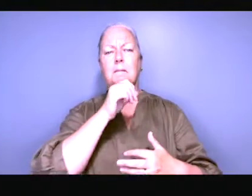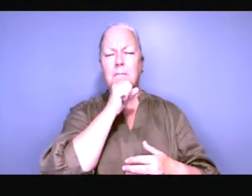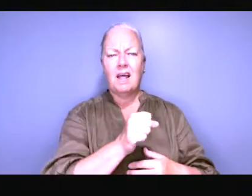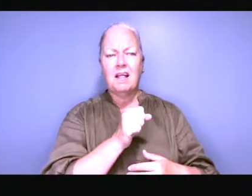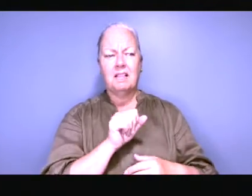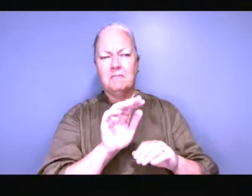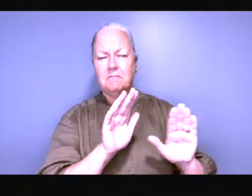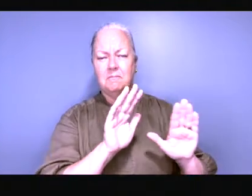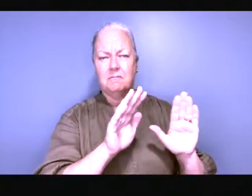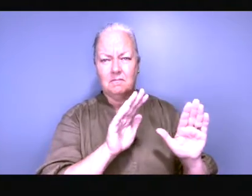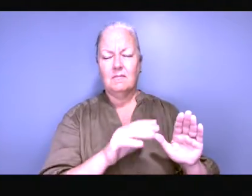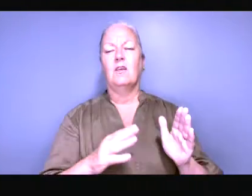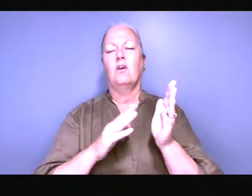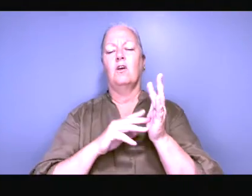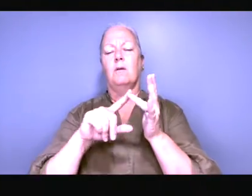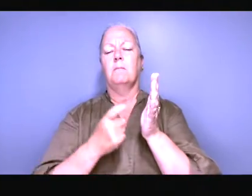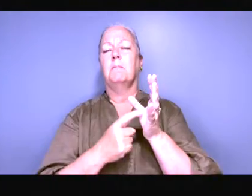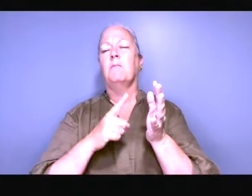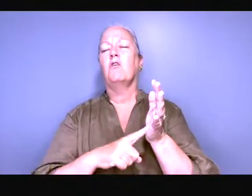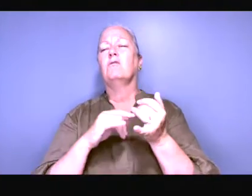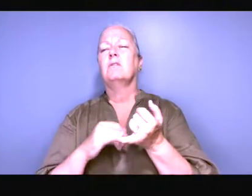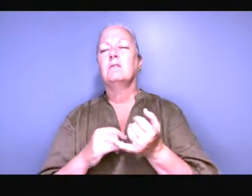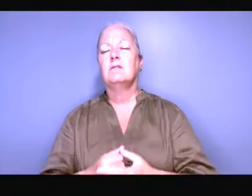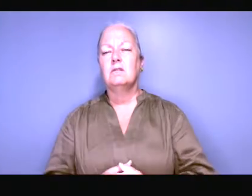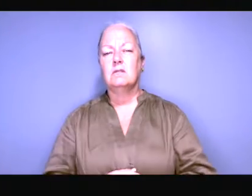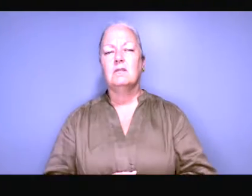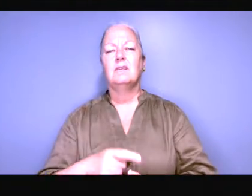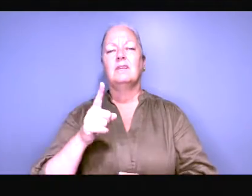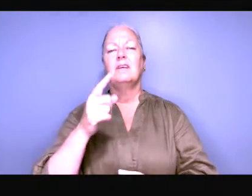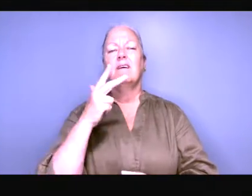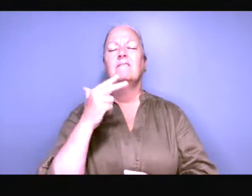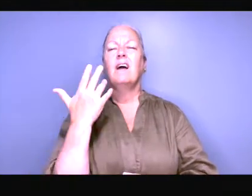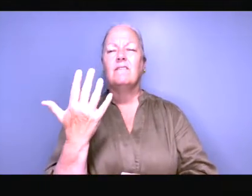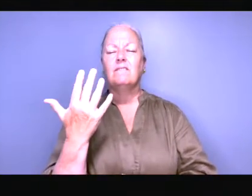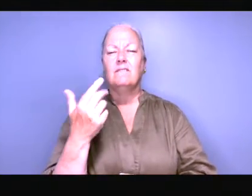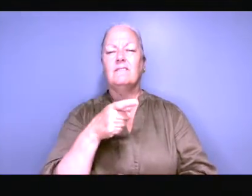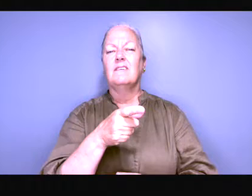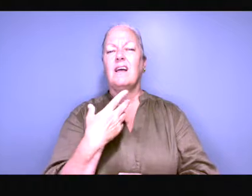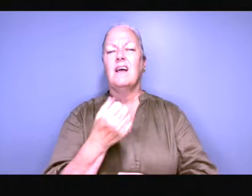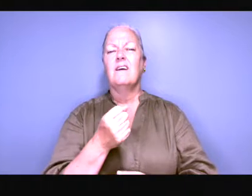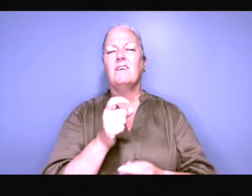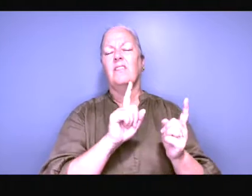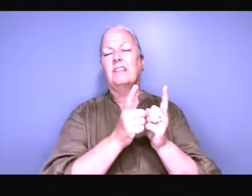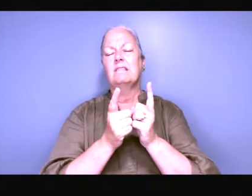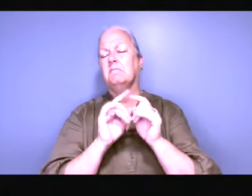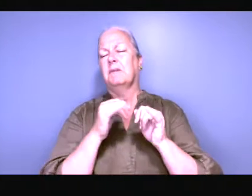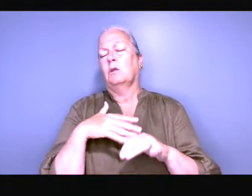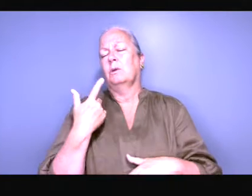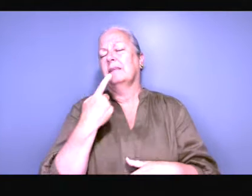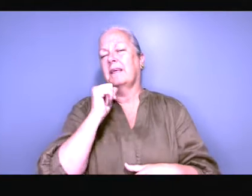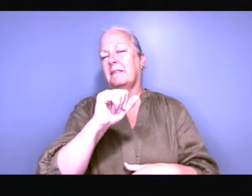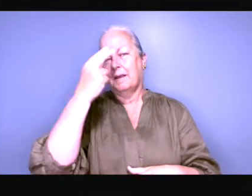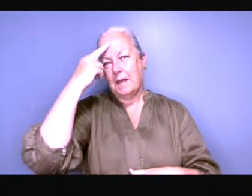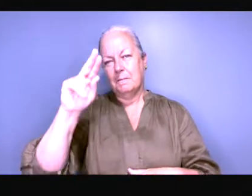where did gross indecency between male persons come in a morals crusader the 1885